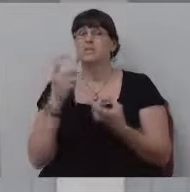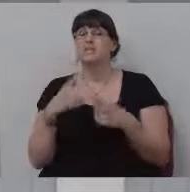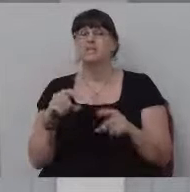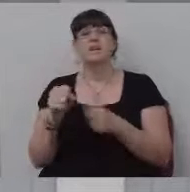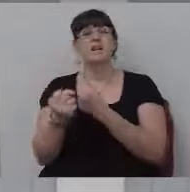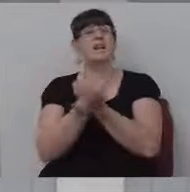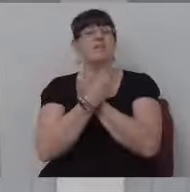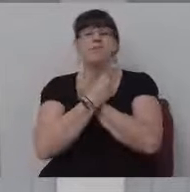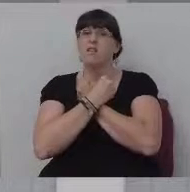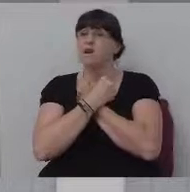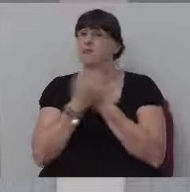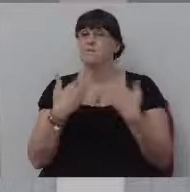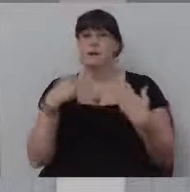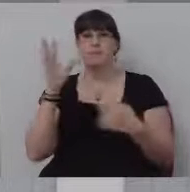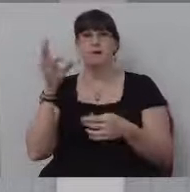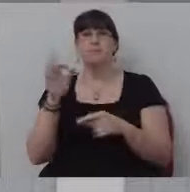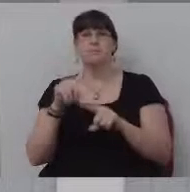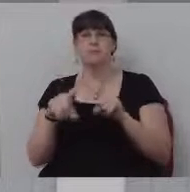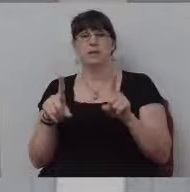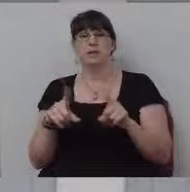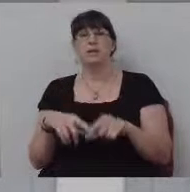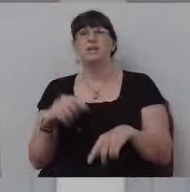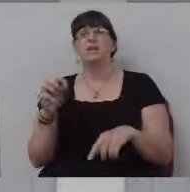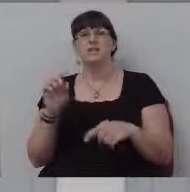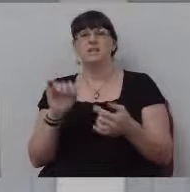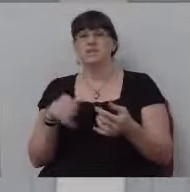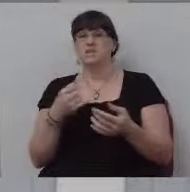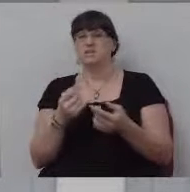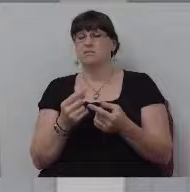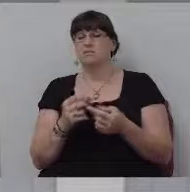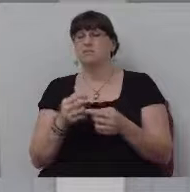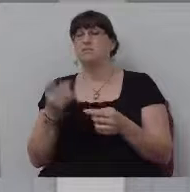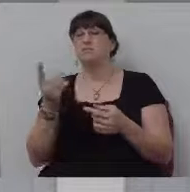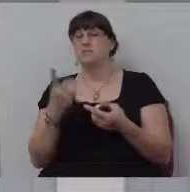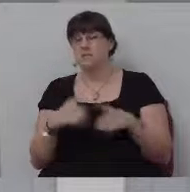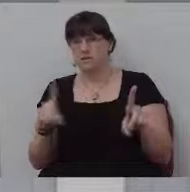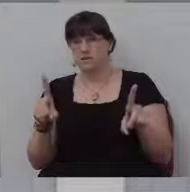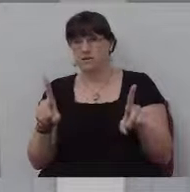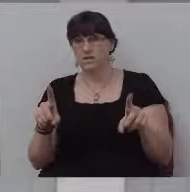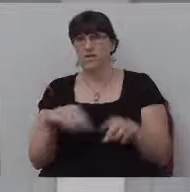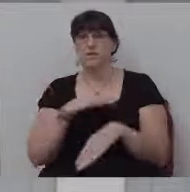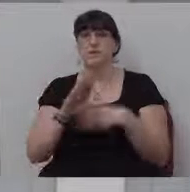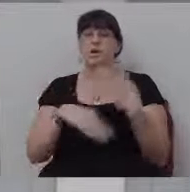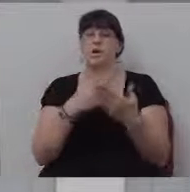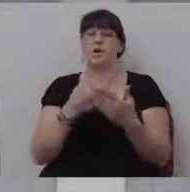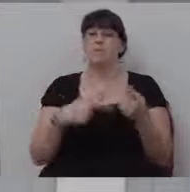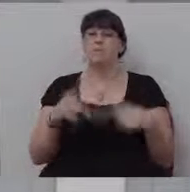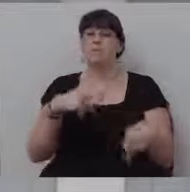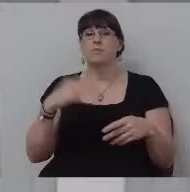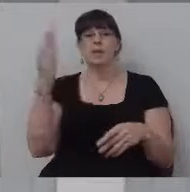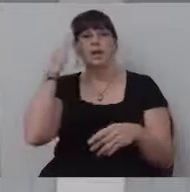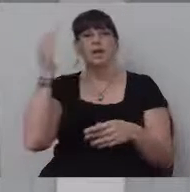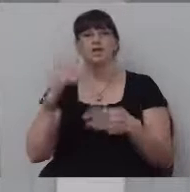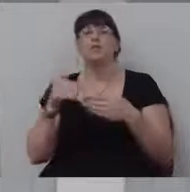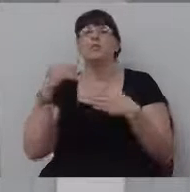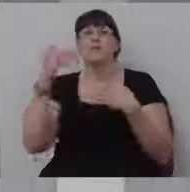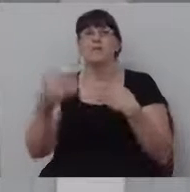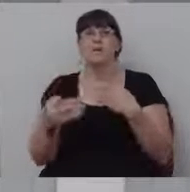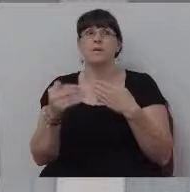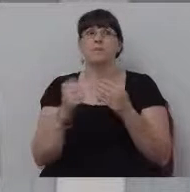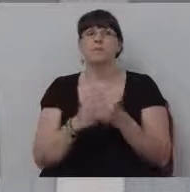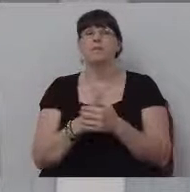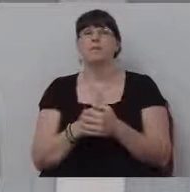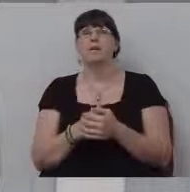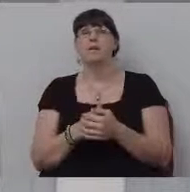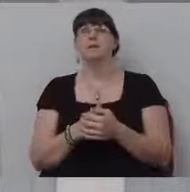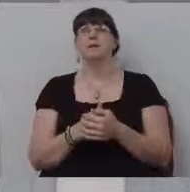I love my pastor and, but he is just a little bit different than anyone I had ever been around before. And, uh, the people that all of